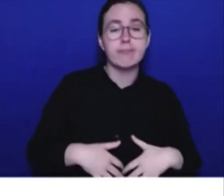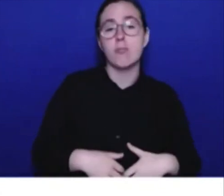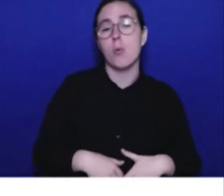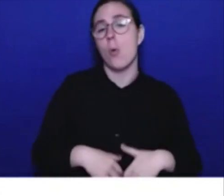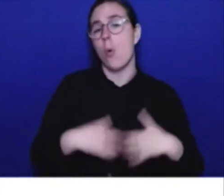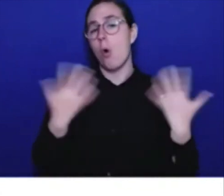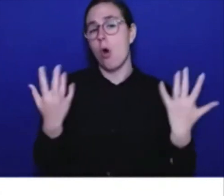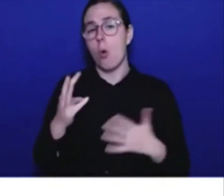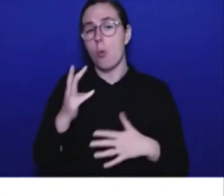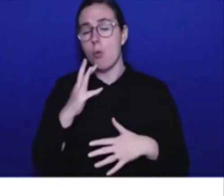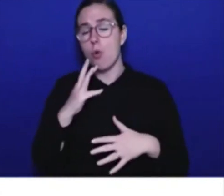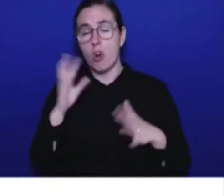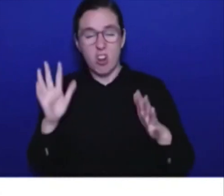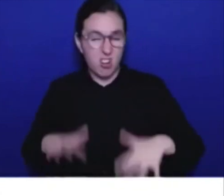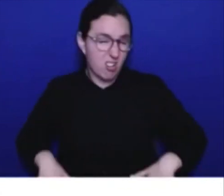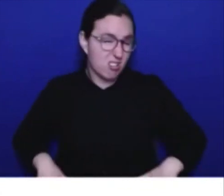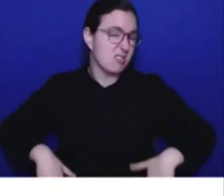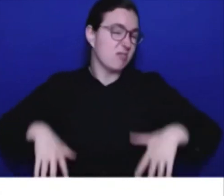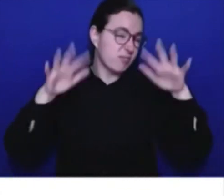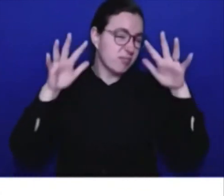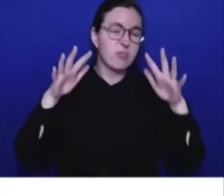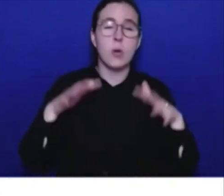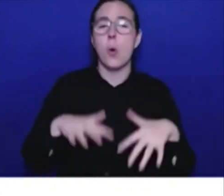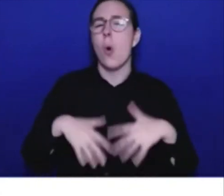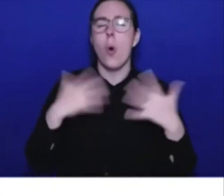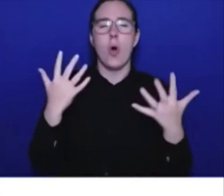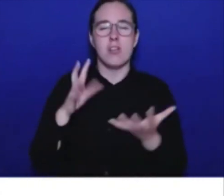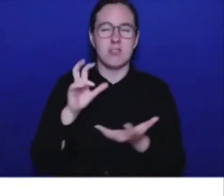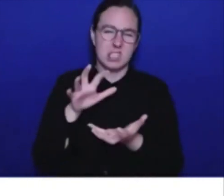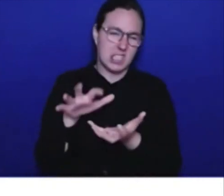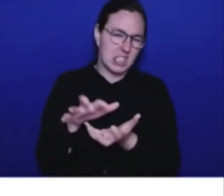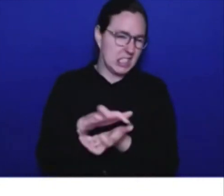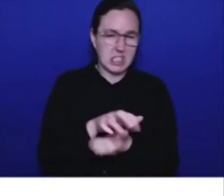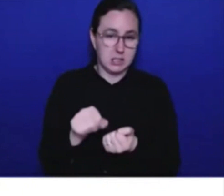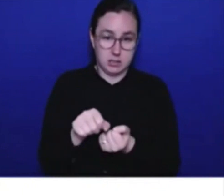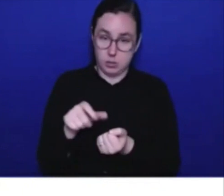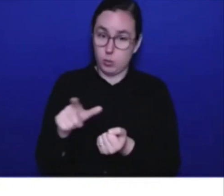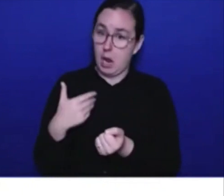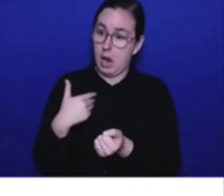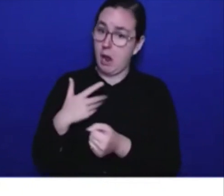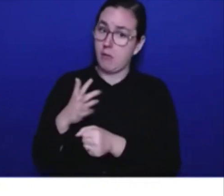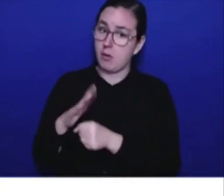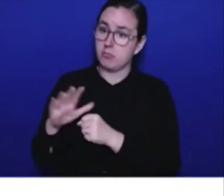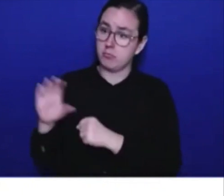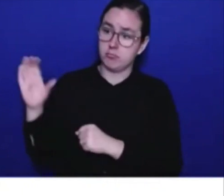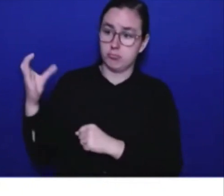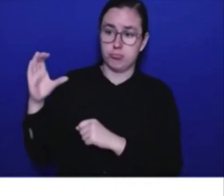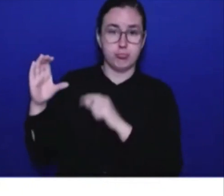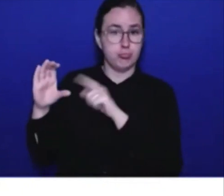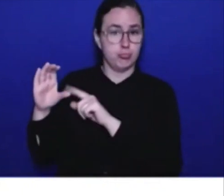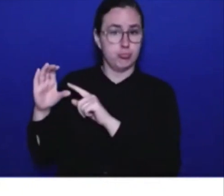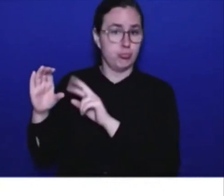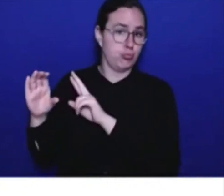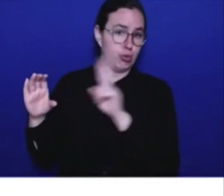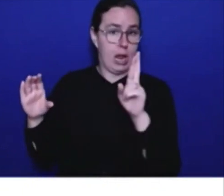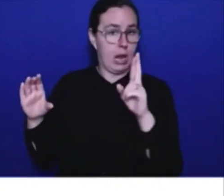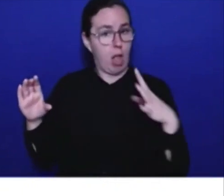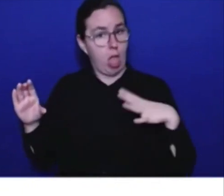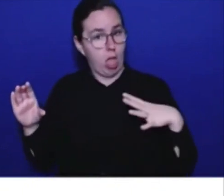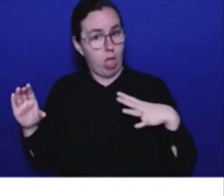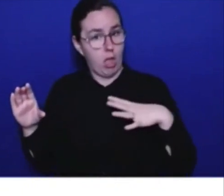damage out of the norm? Is there enough buffer to cover that without having a rate increase?